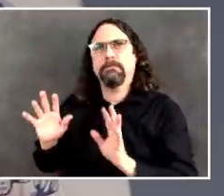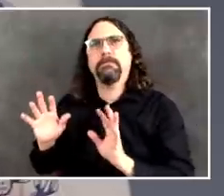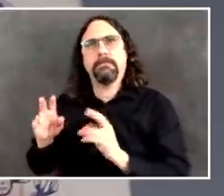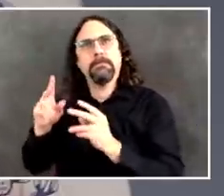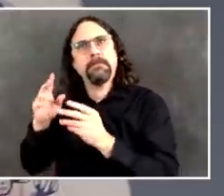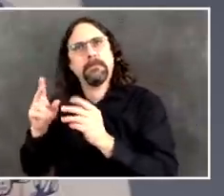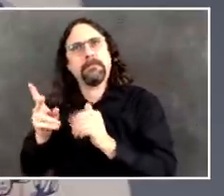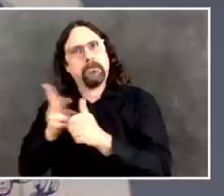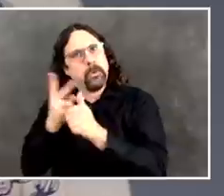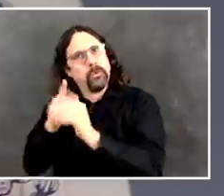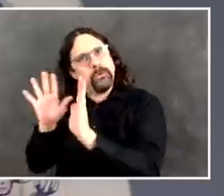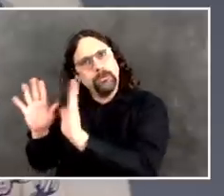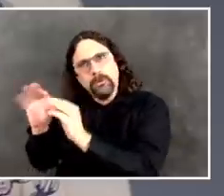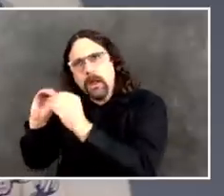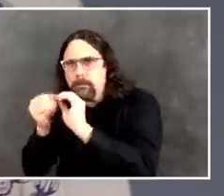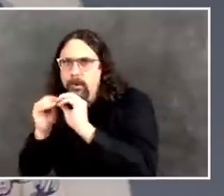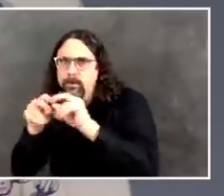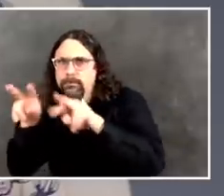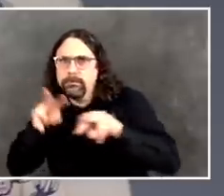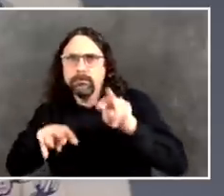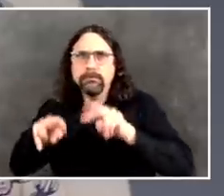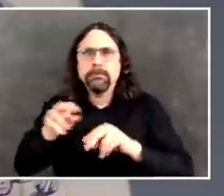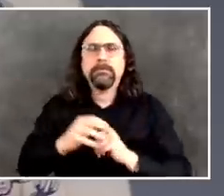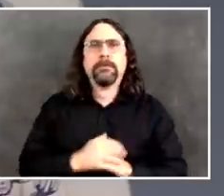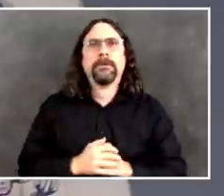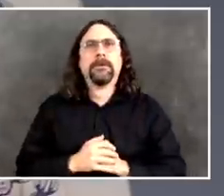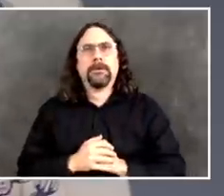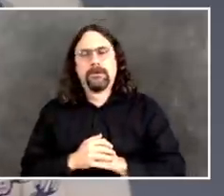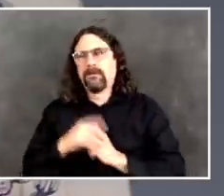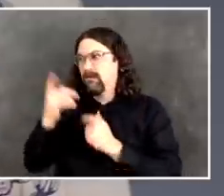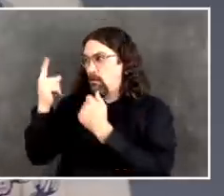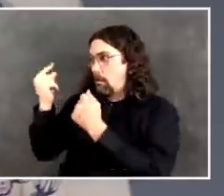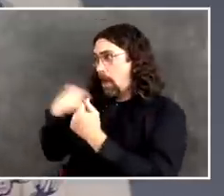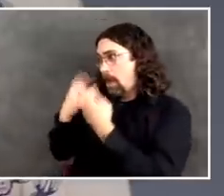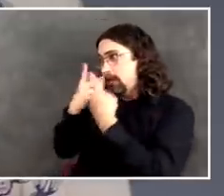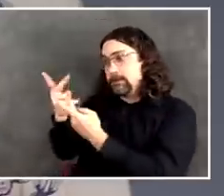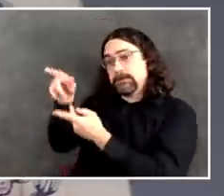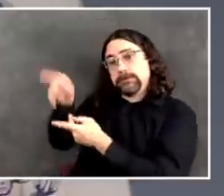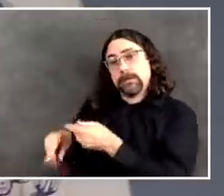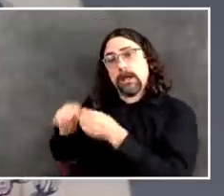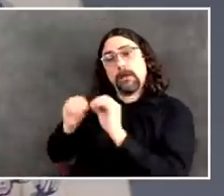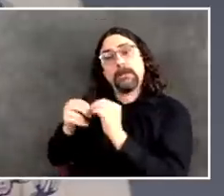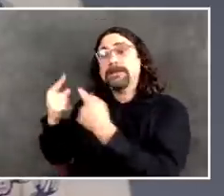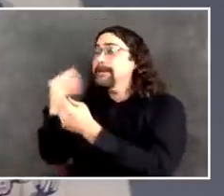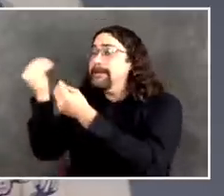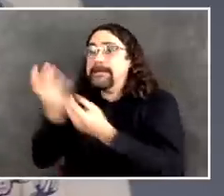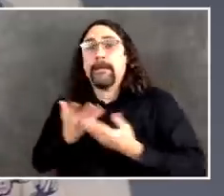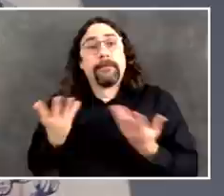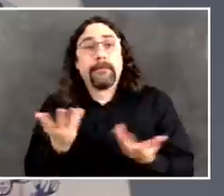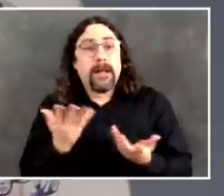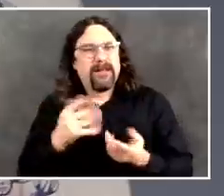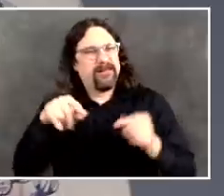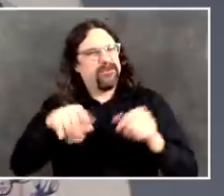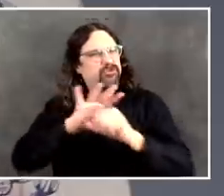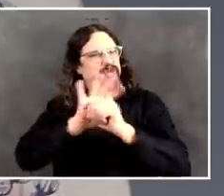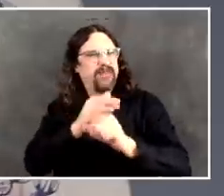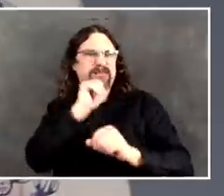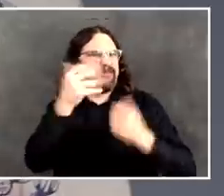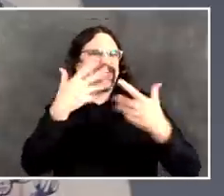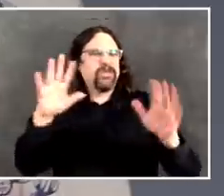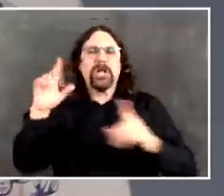how much fight we still have to wage. And I think look my view is every one of you would rather have the blunt truth.